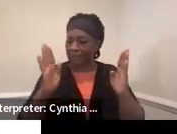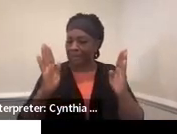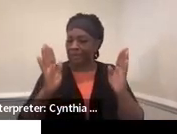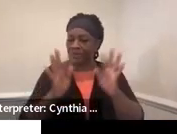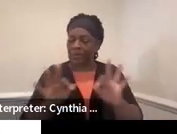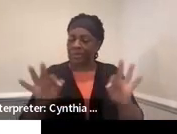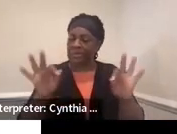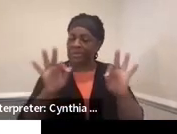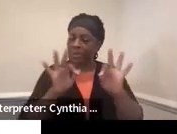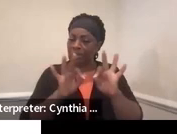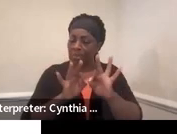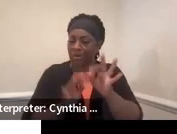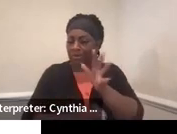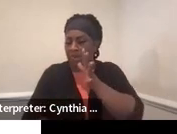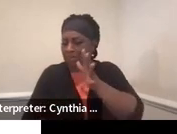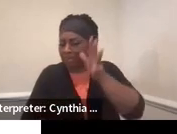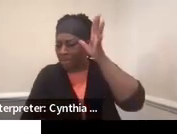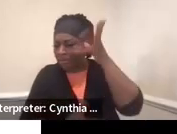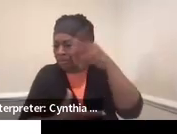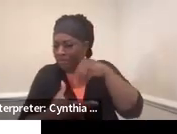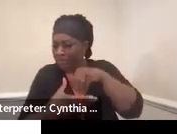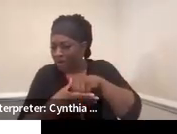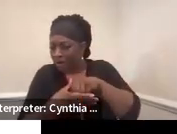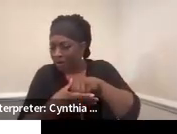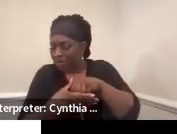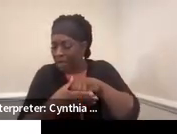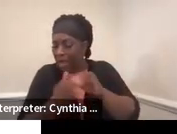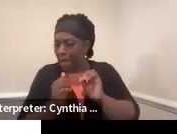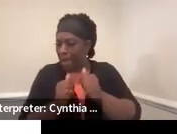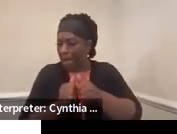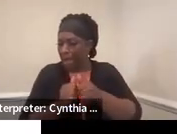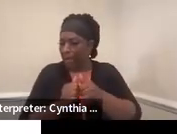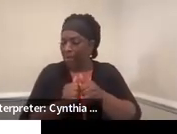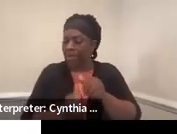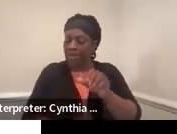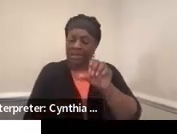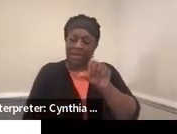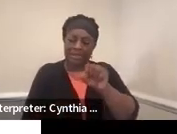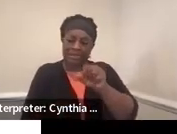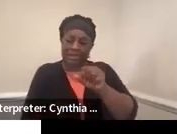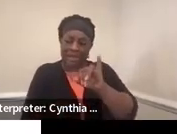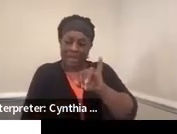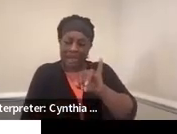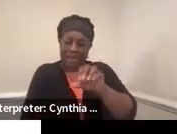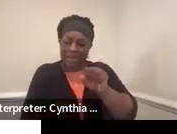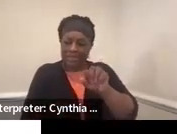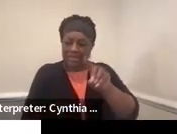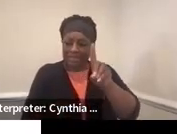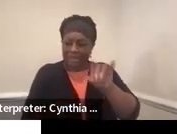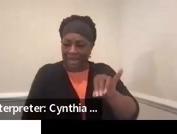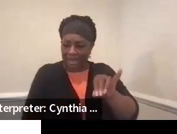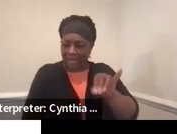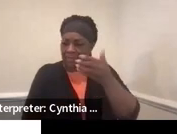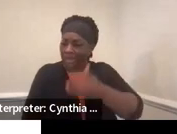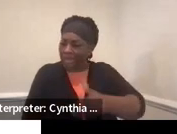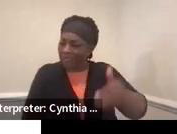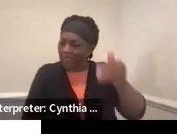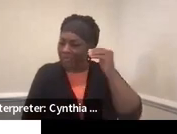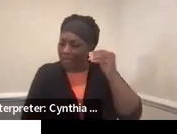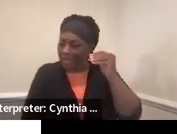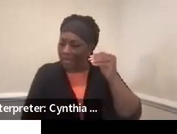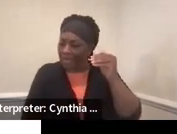engage our parents. One way of doing that with SSI and SSDI is by inviting our